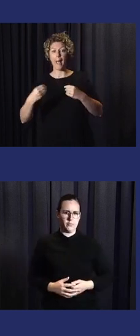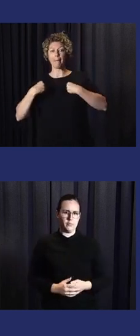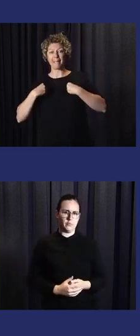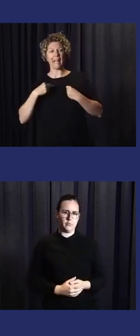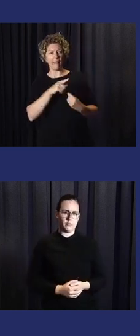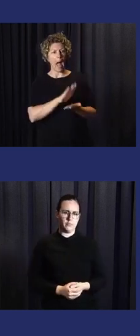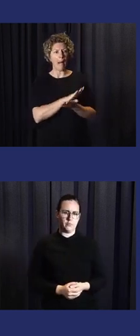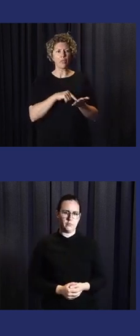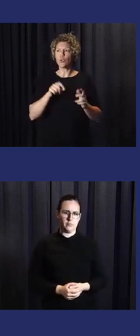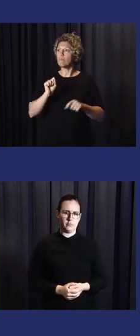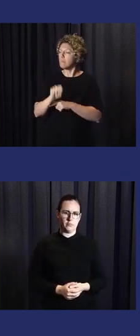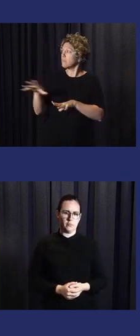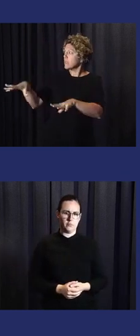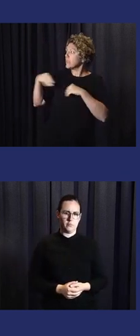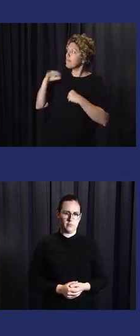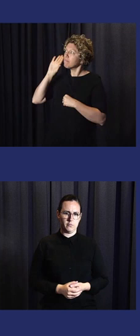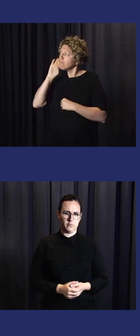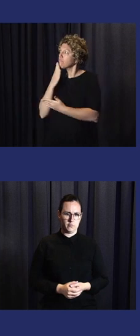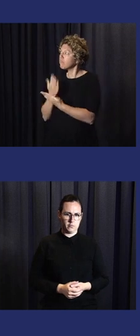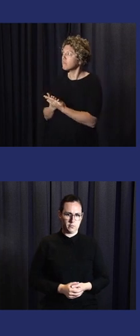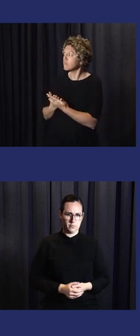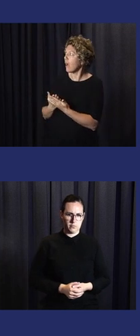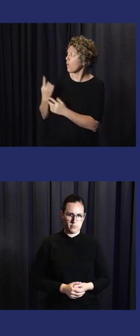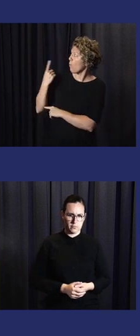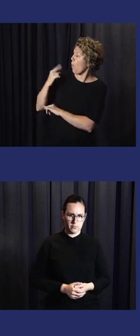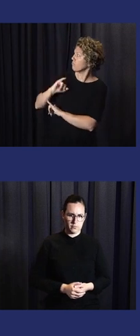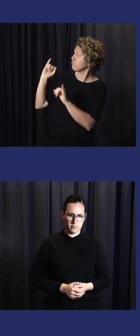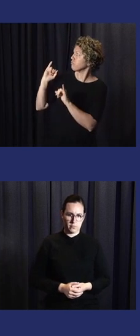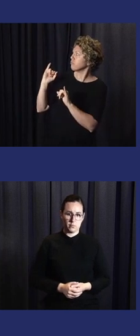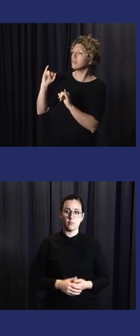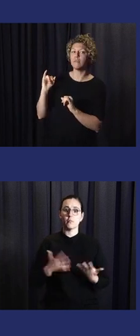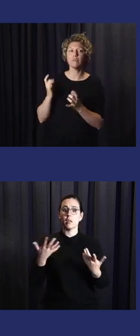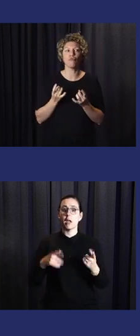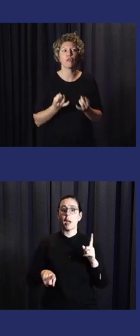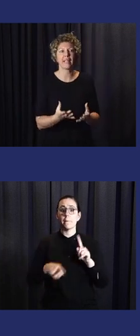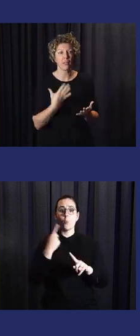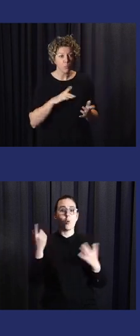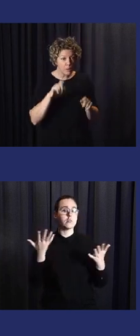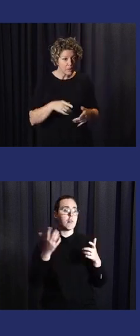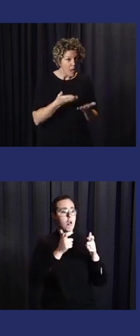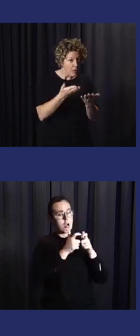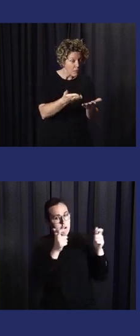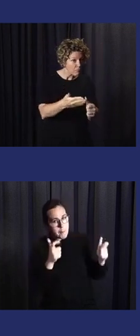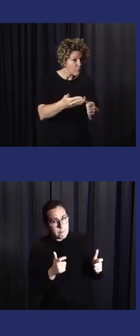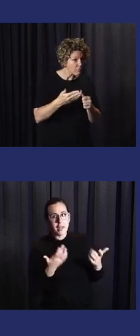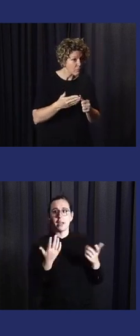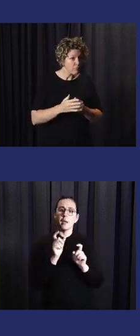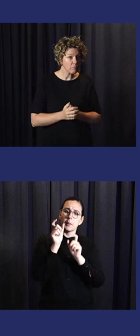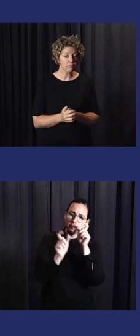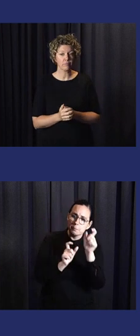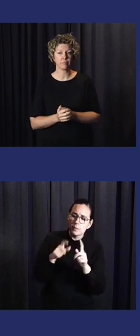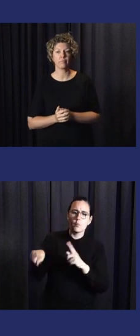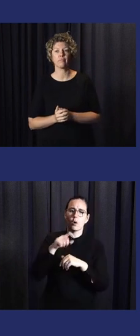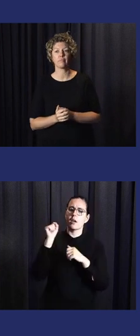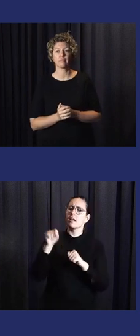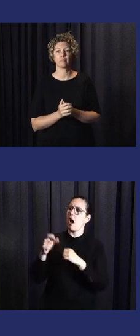enablers to ensure people, organizations and businesses are able to take action upon receiving a warning? Dr. Nard, would you like to